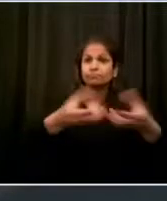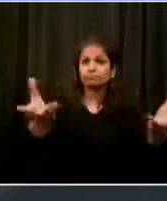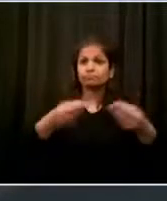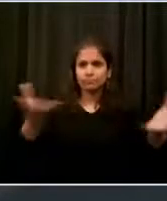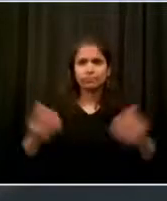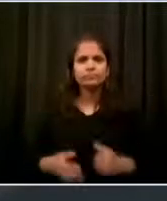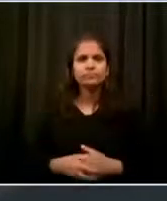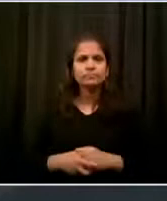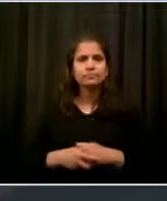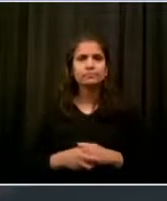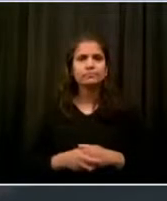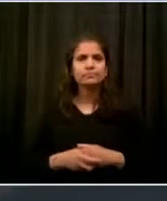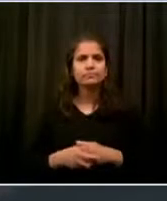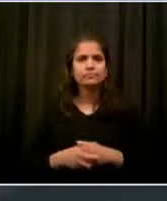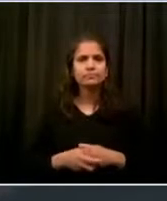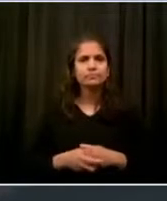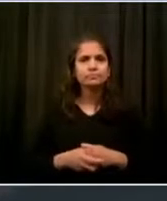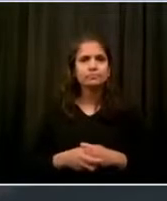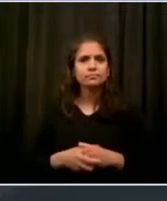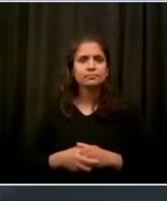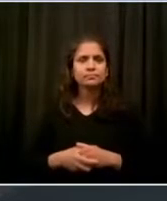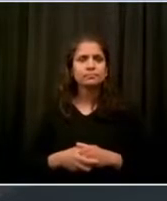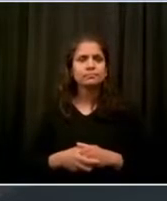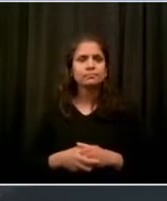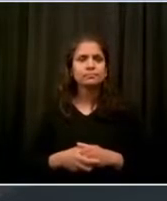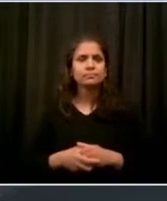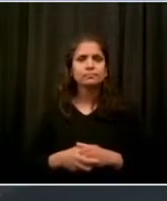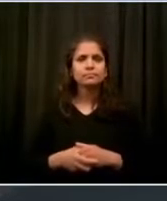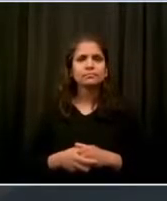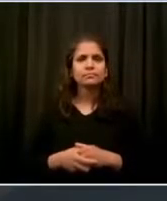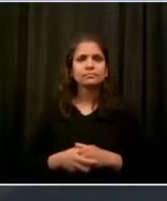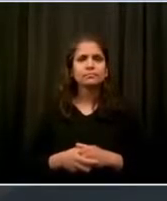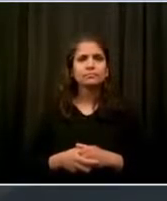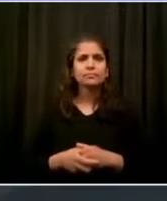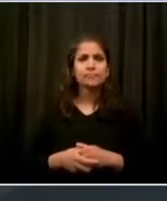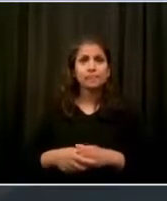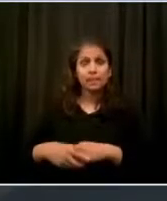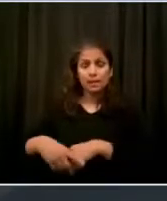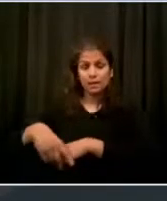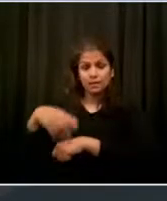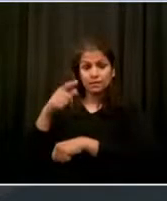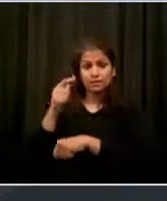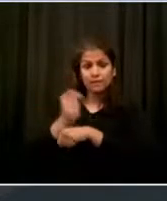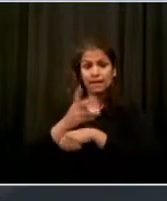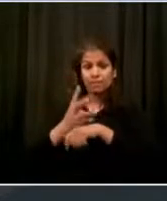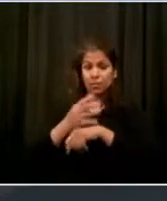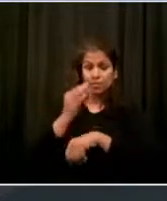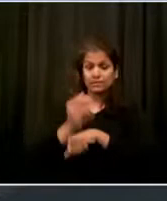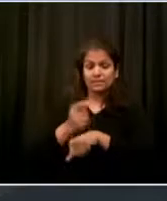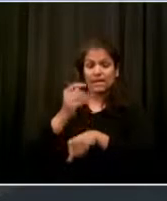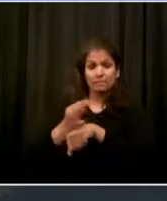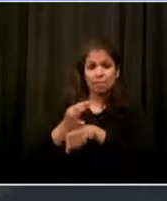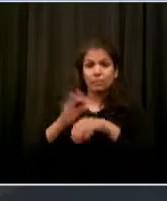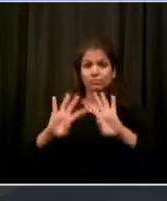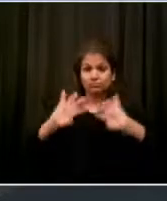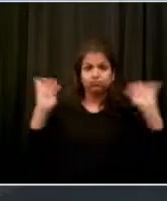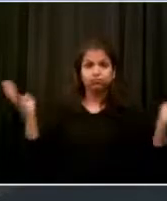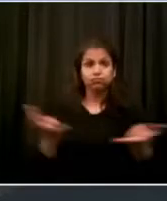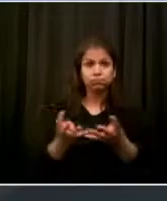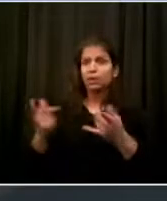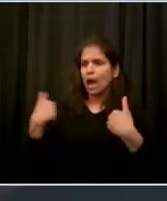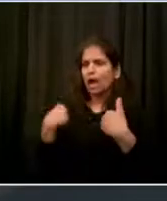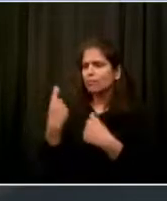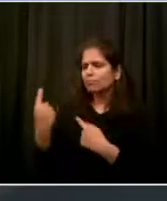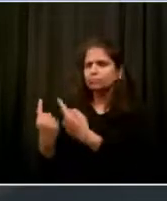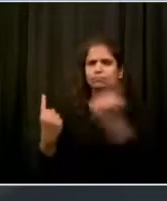bit subjective because of my love for her, but she is not only a great leader in this city, a great leader in this nation in